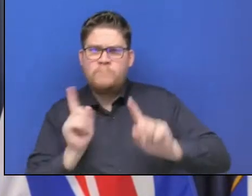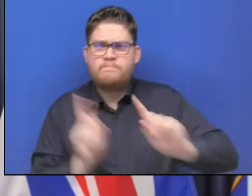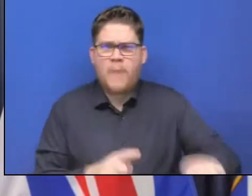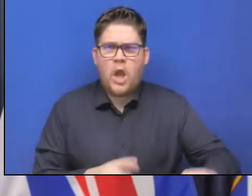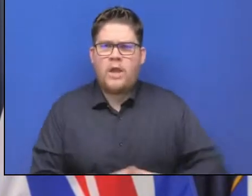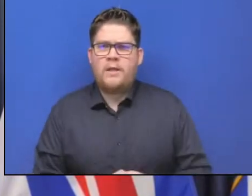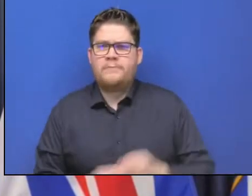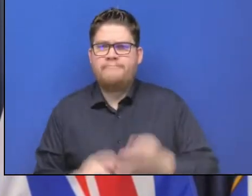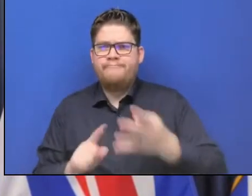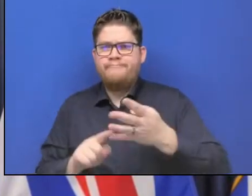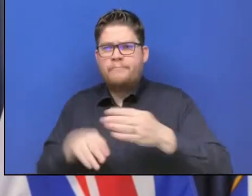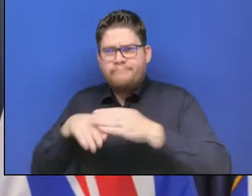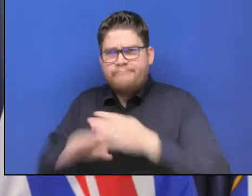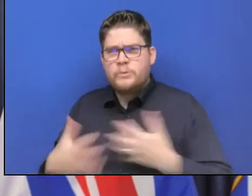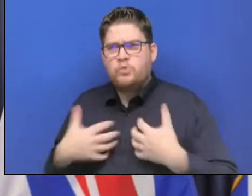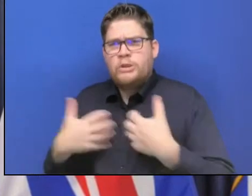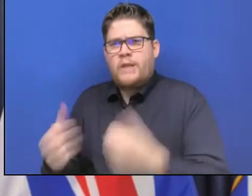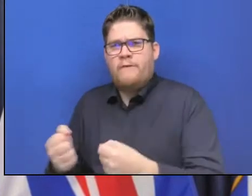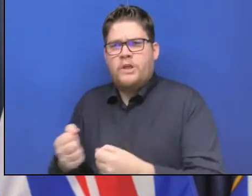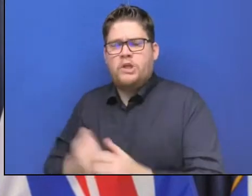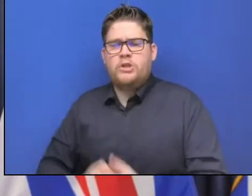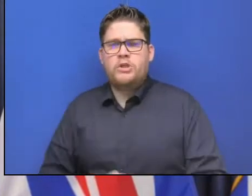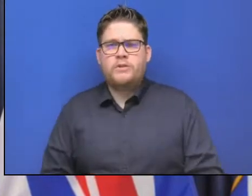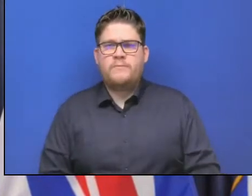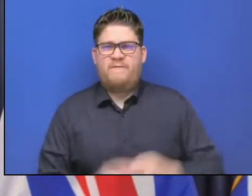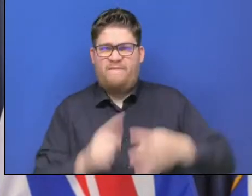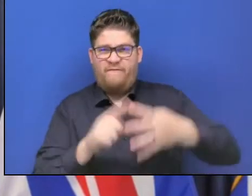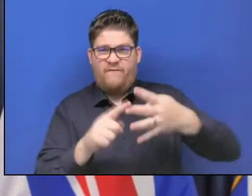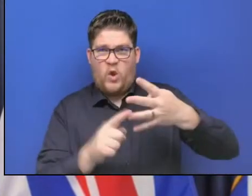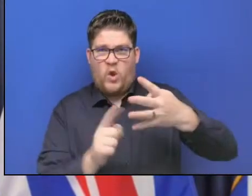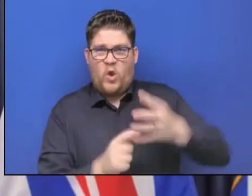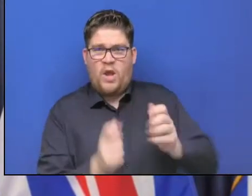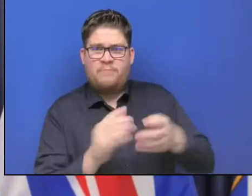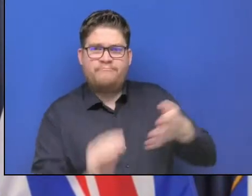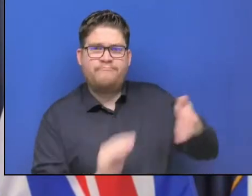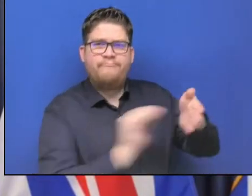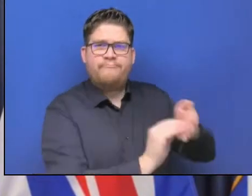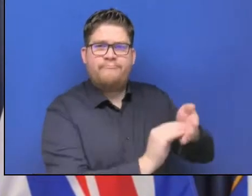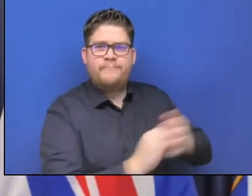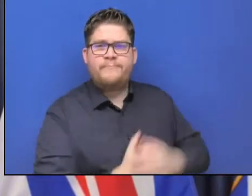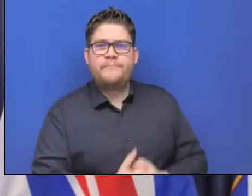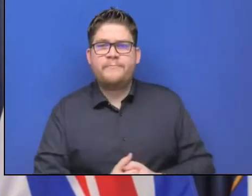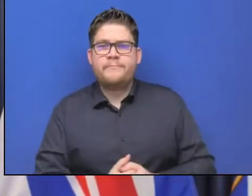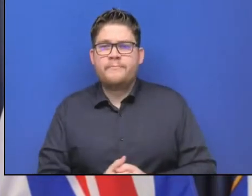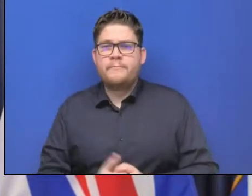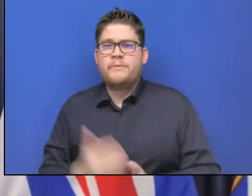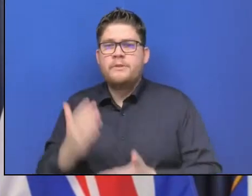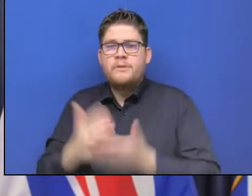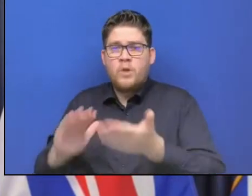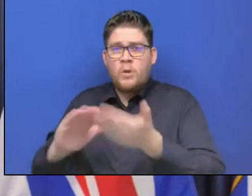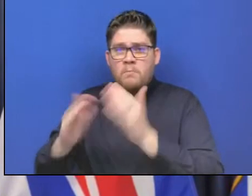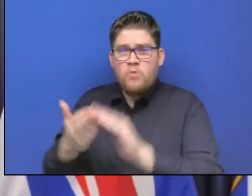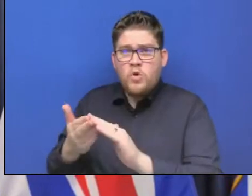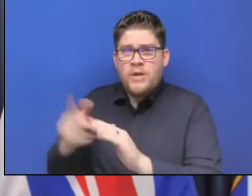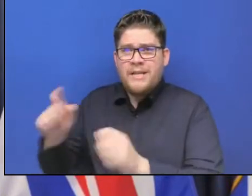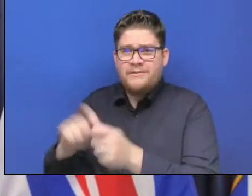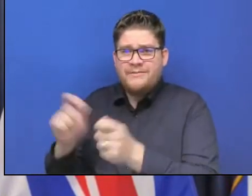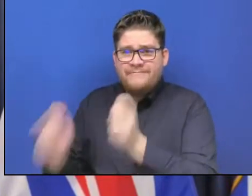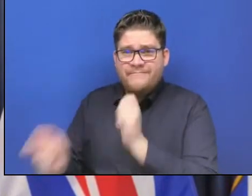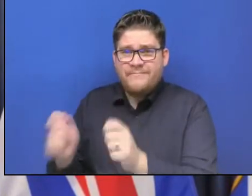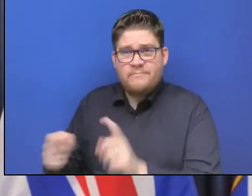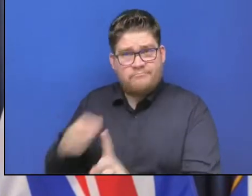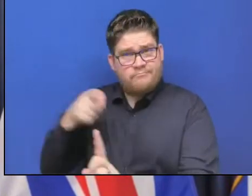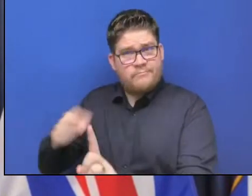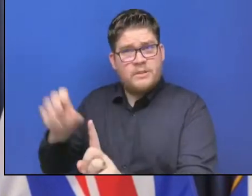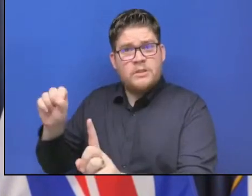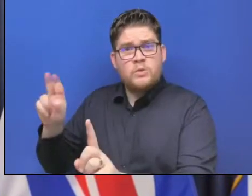I do. I'm just wondering what communities that might be. Is this the Sumas Prairie that might have to look at communities that people just won't go back into their homes? And just